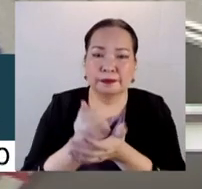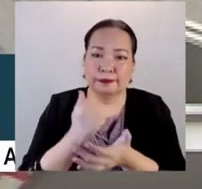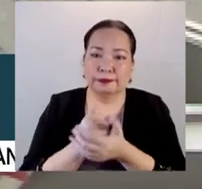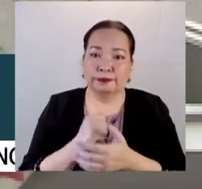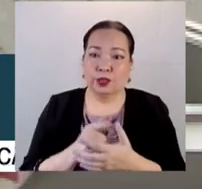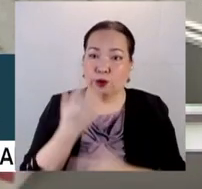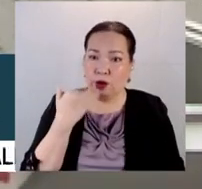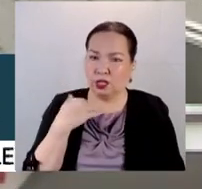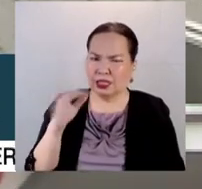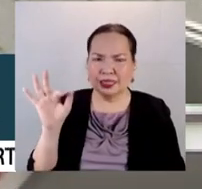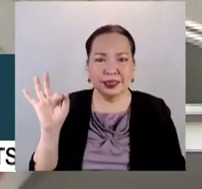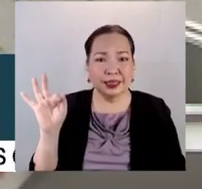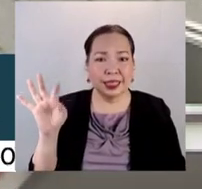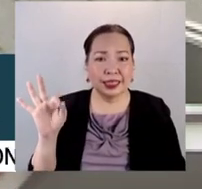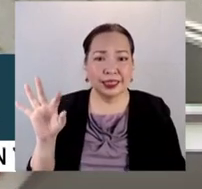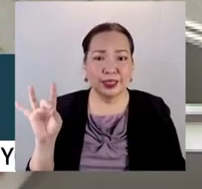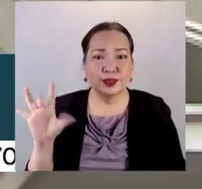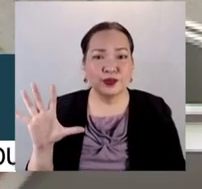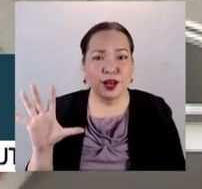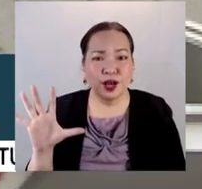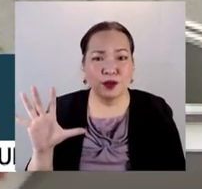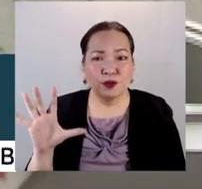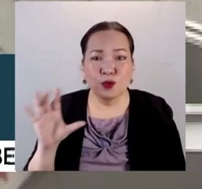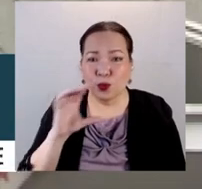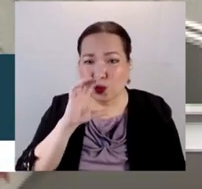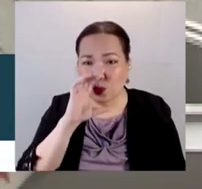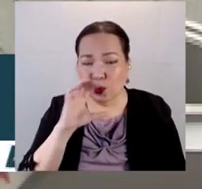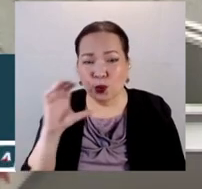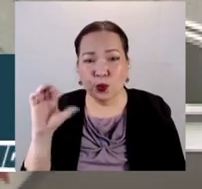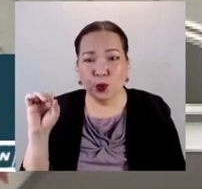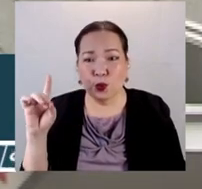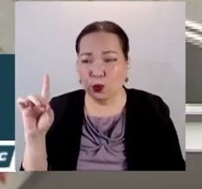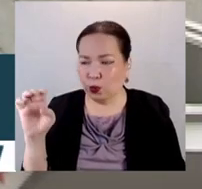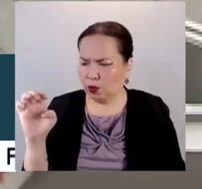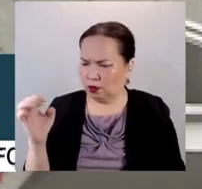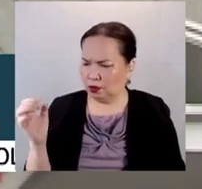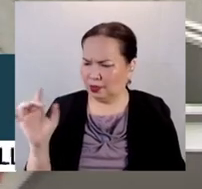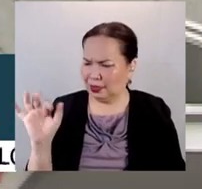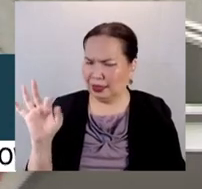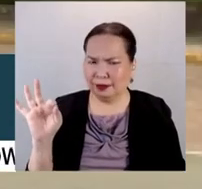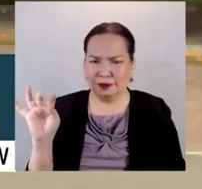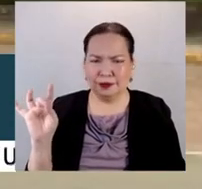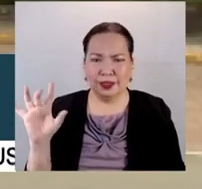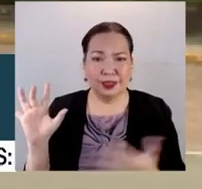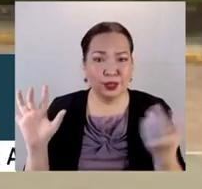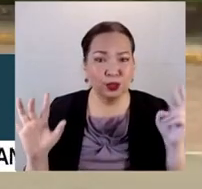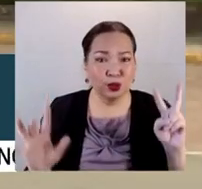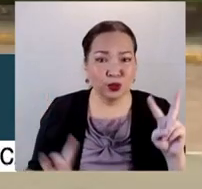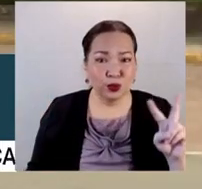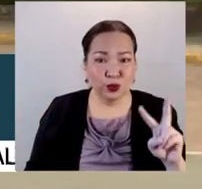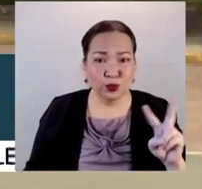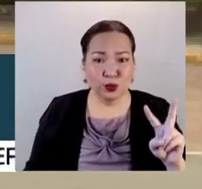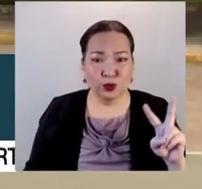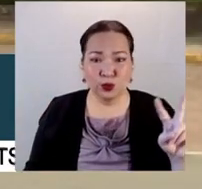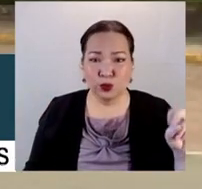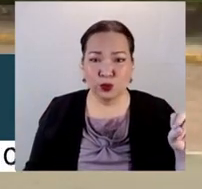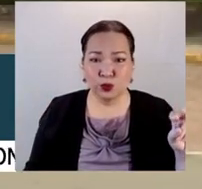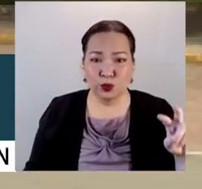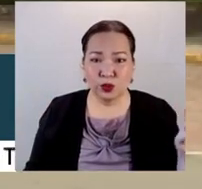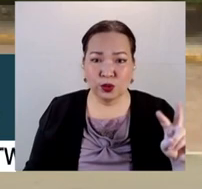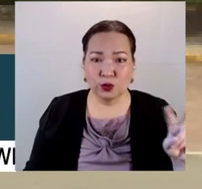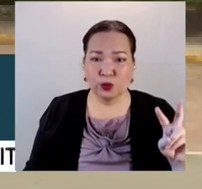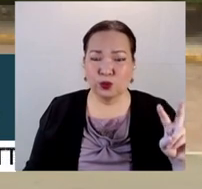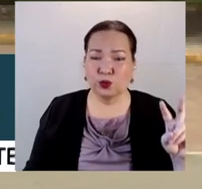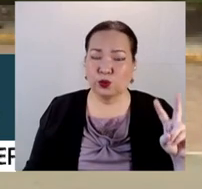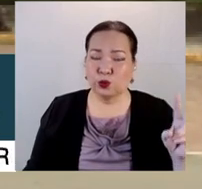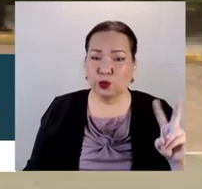We have a 1985 omnibus election code. 1985 comparing now to 2022. Definitely yung panahon yun, ma'am,